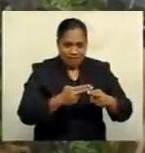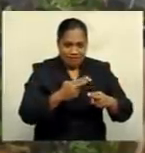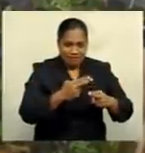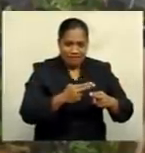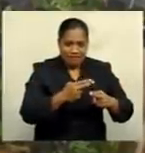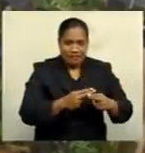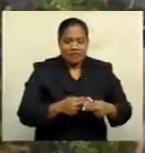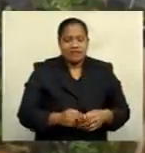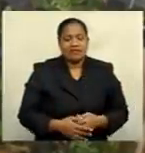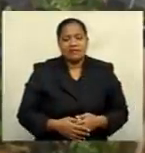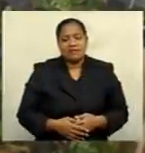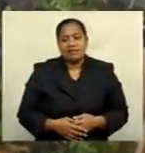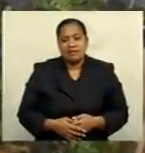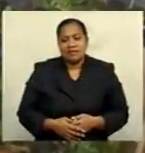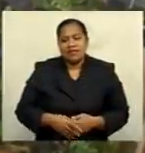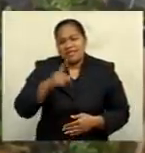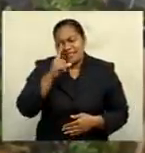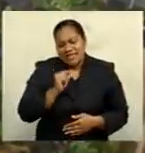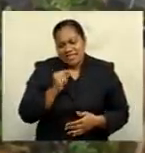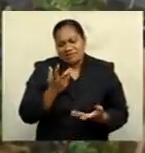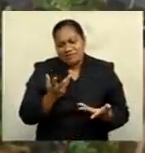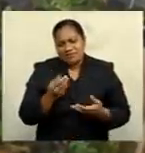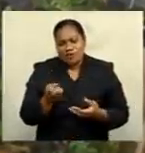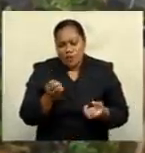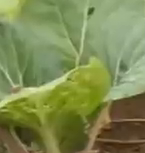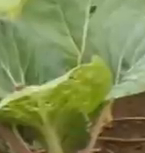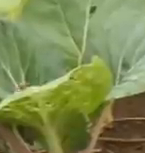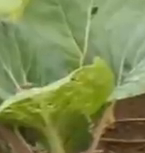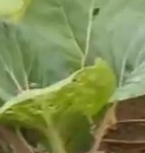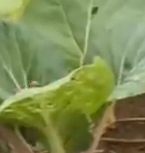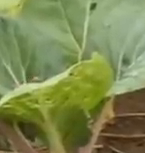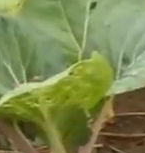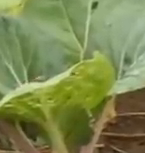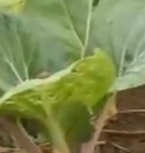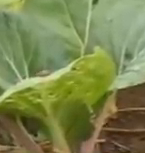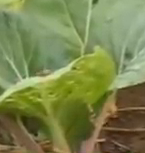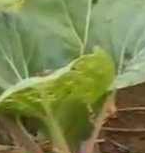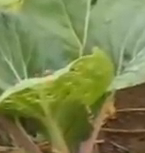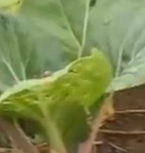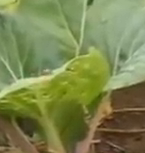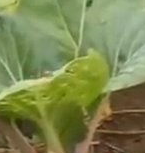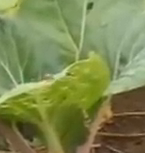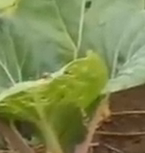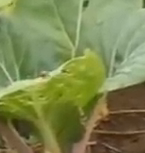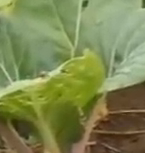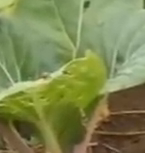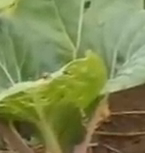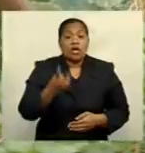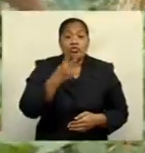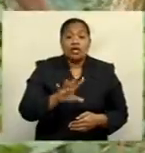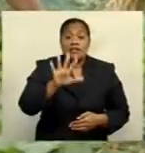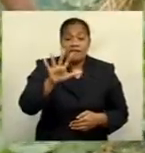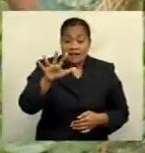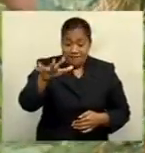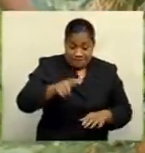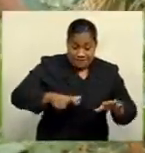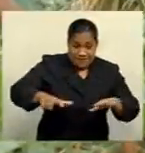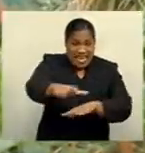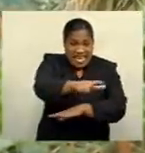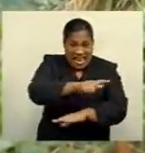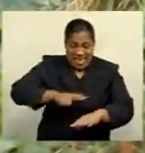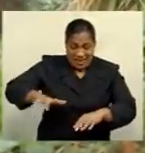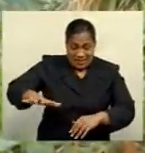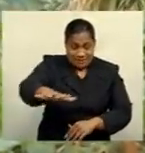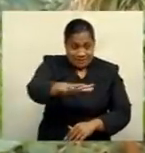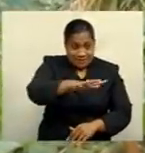contribute towards the country's economy. Acquiring the 25-acre land has widened the horizon for the